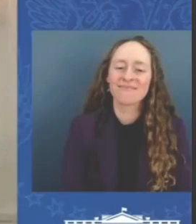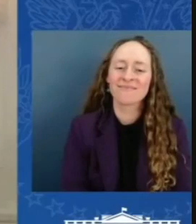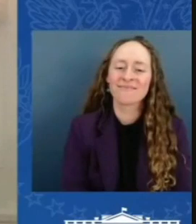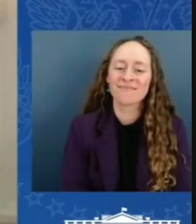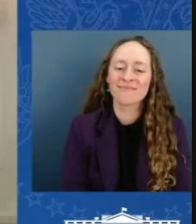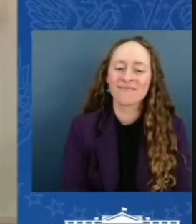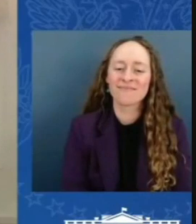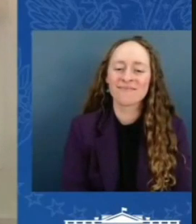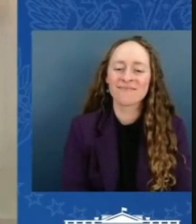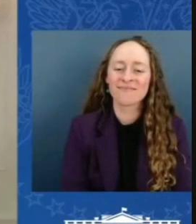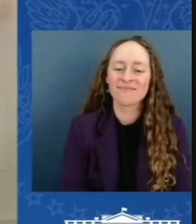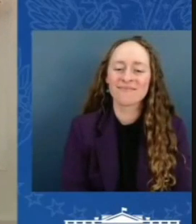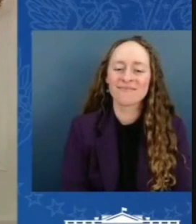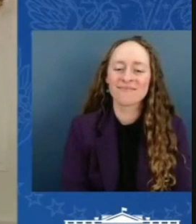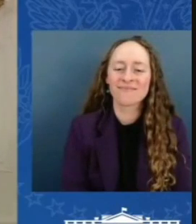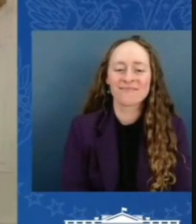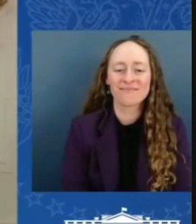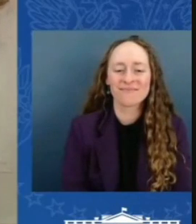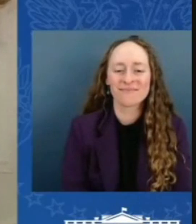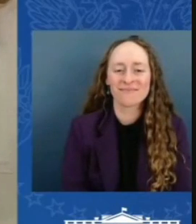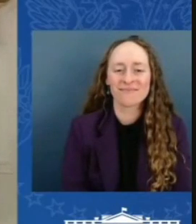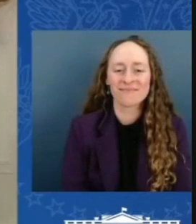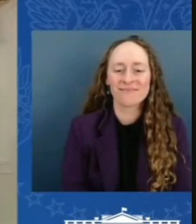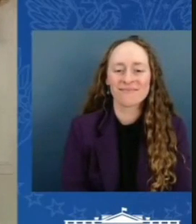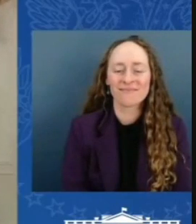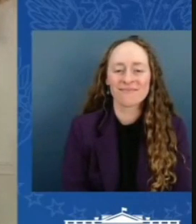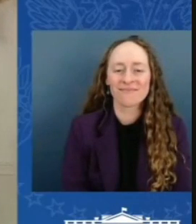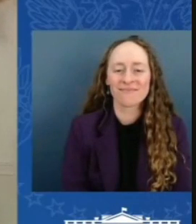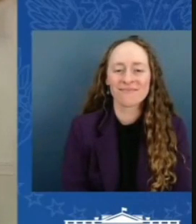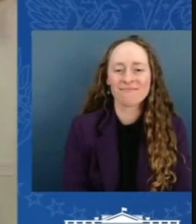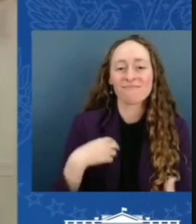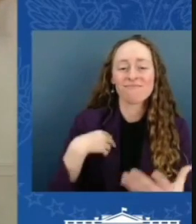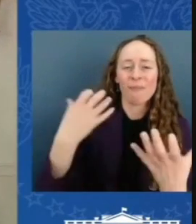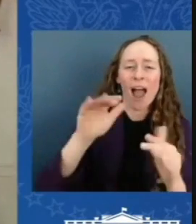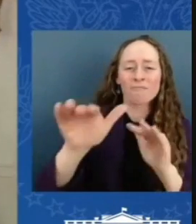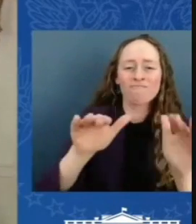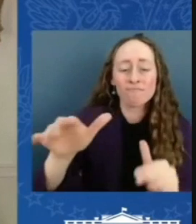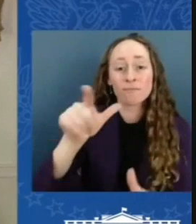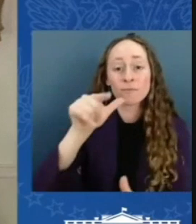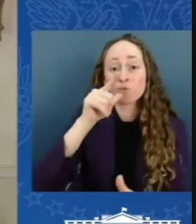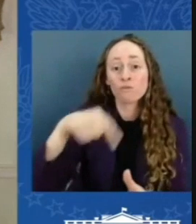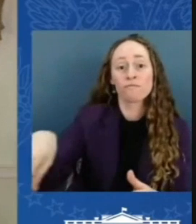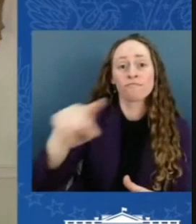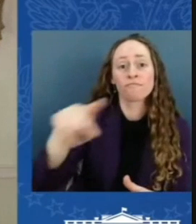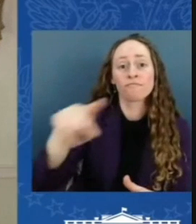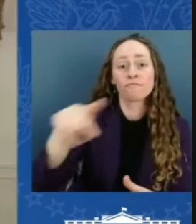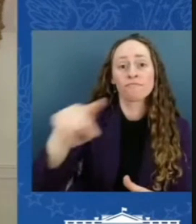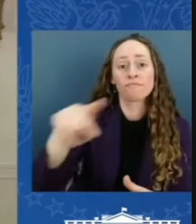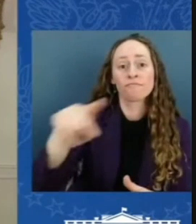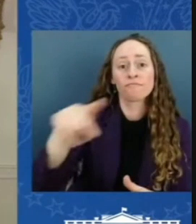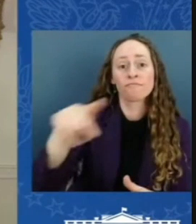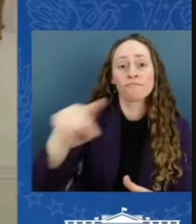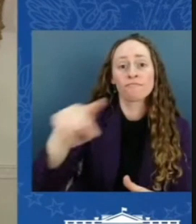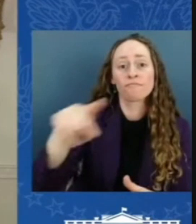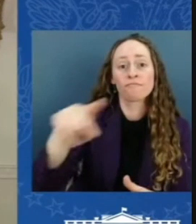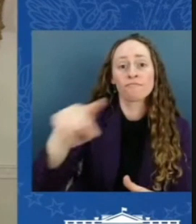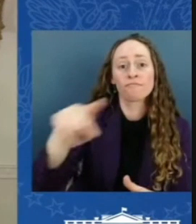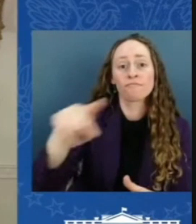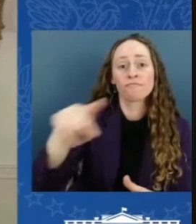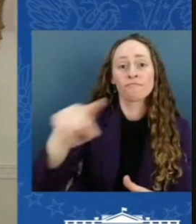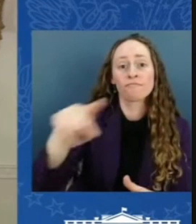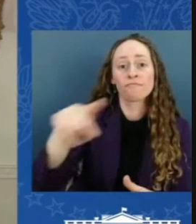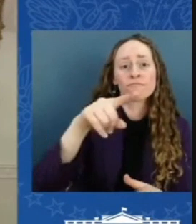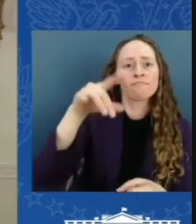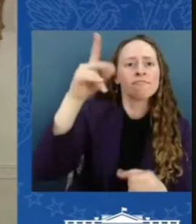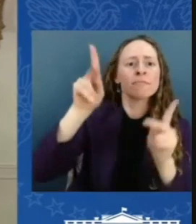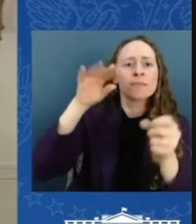If goes to your whole public office in South Carolina, you better hope she keeps coaching and doesn't run. That's right. Coach Staley for